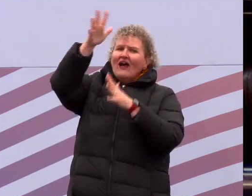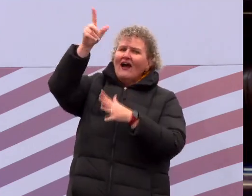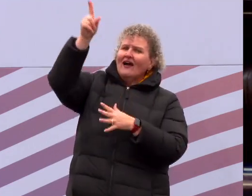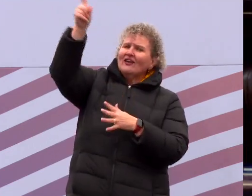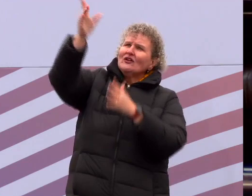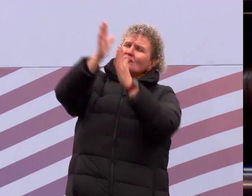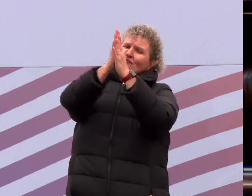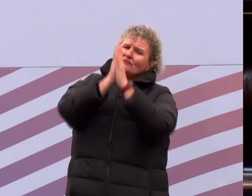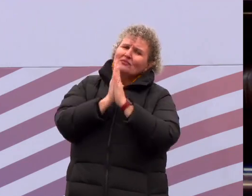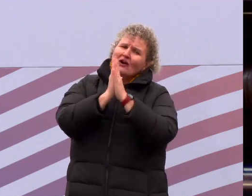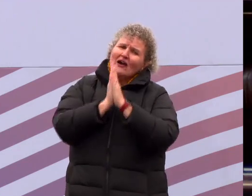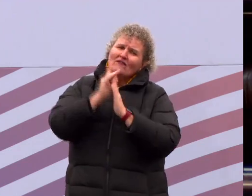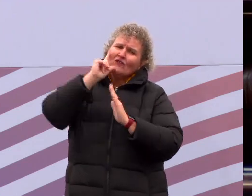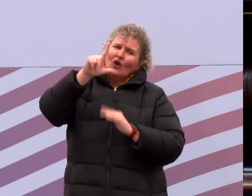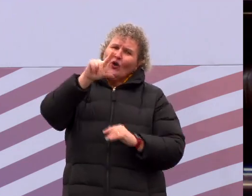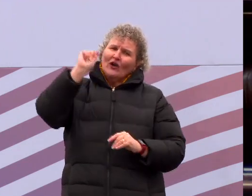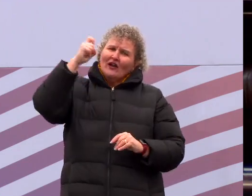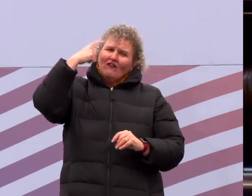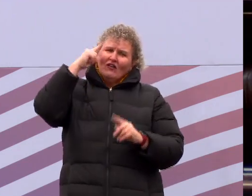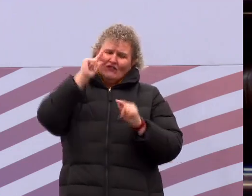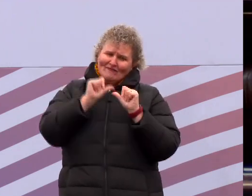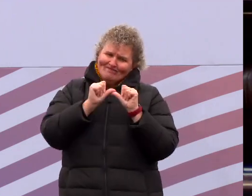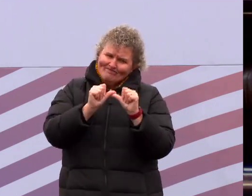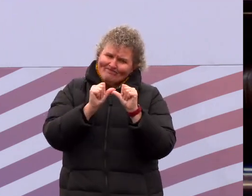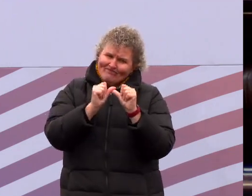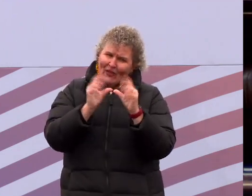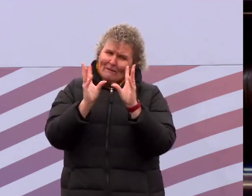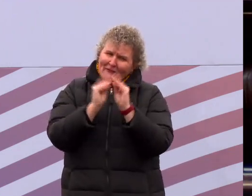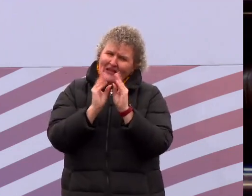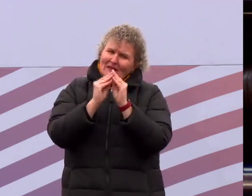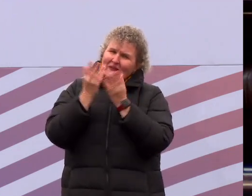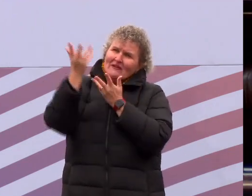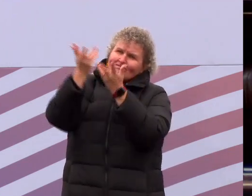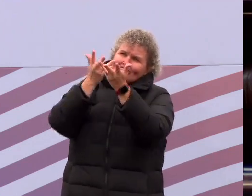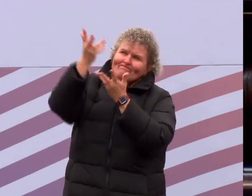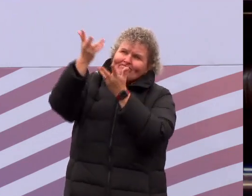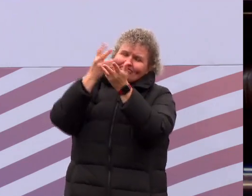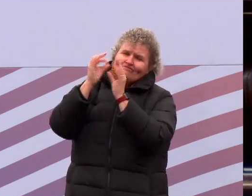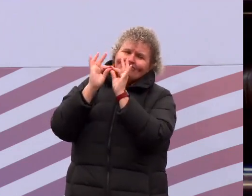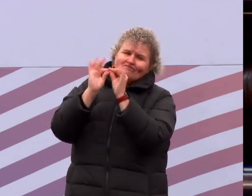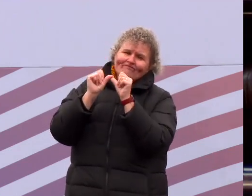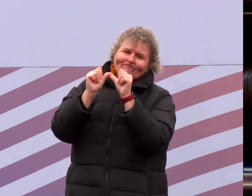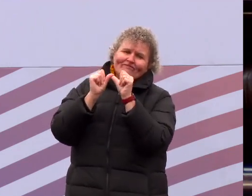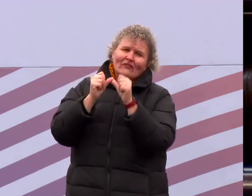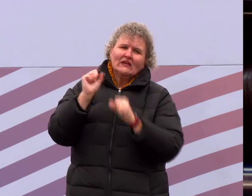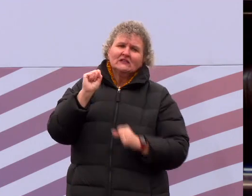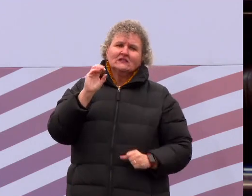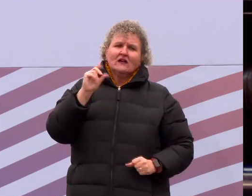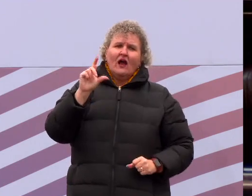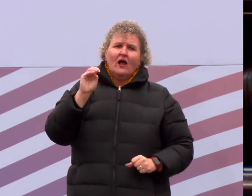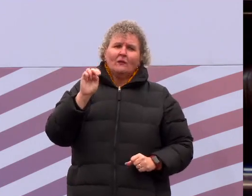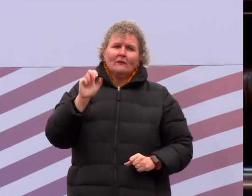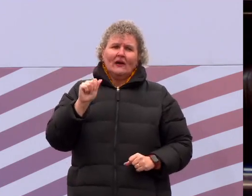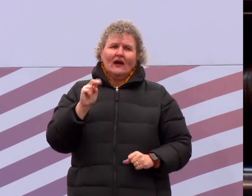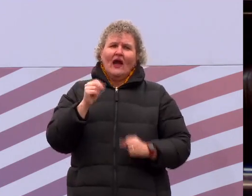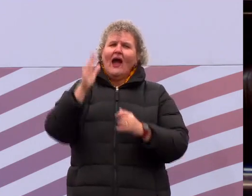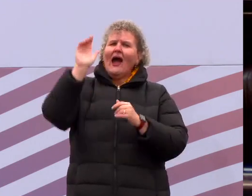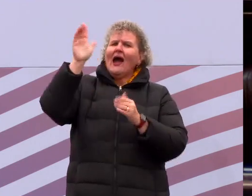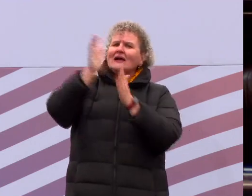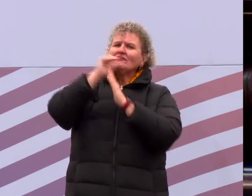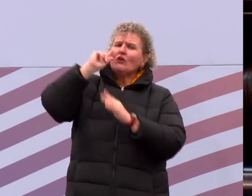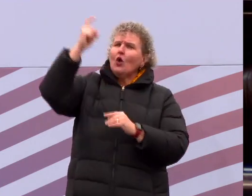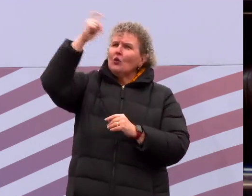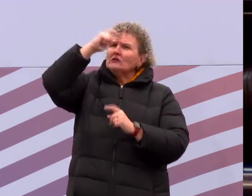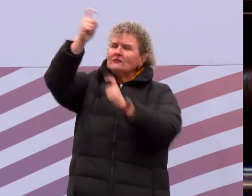continue to meet with you, Lord, and pray as Solomon did, asking for wisdom and great knowledge to